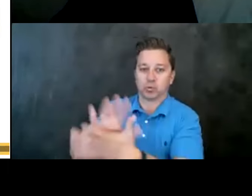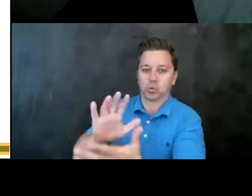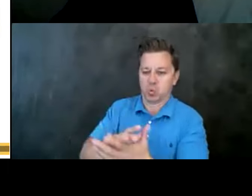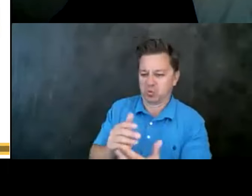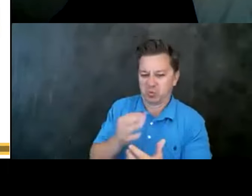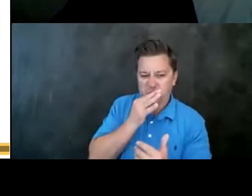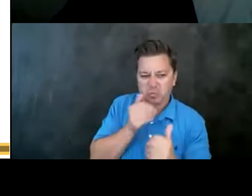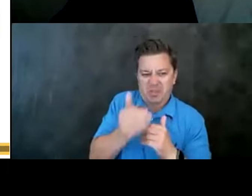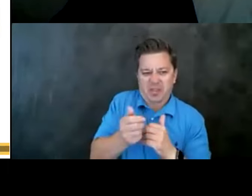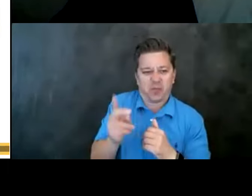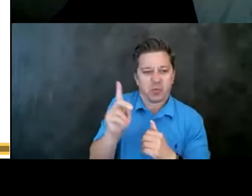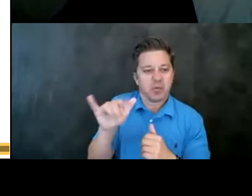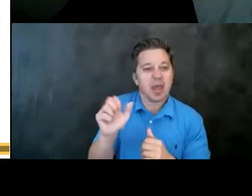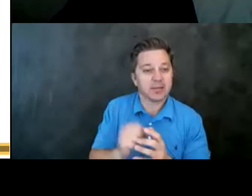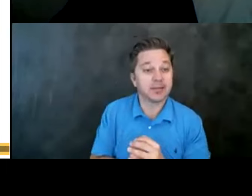few days.